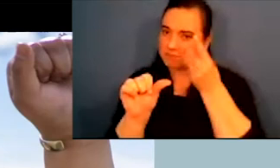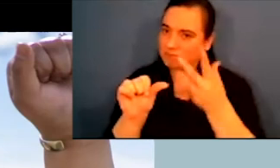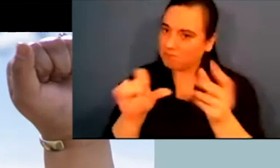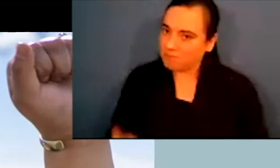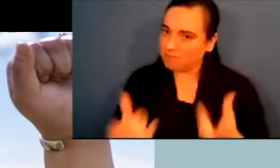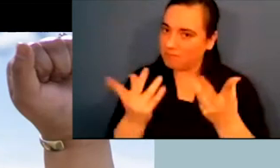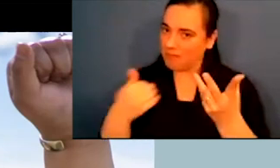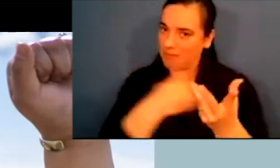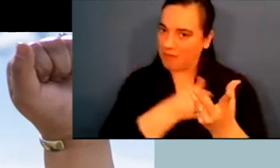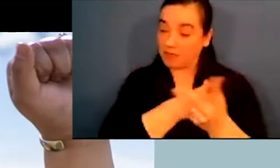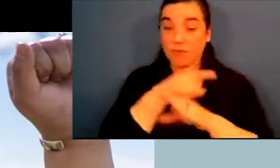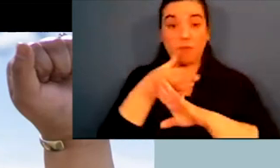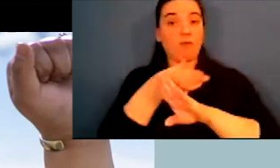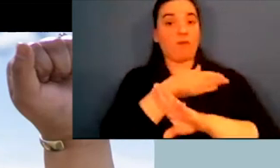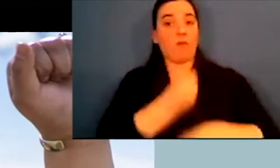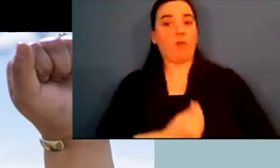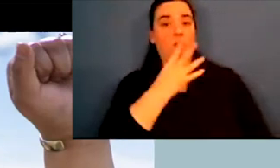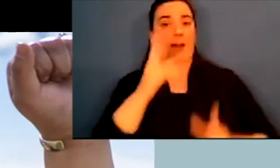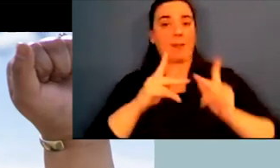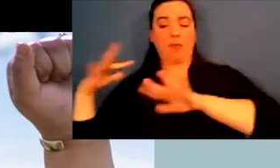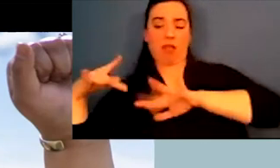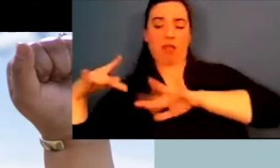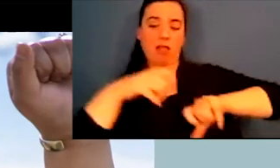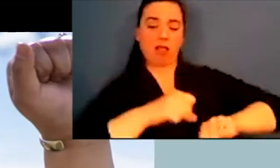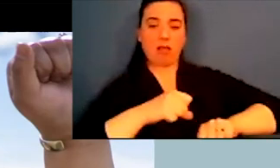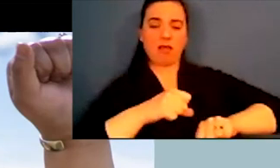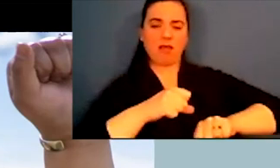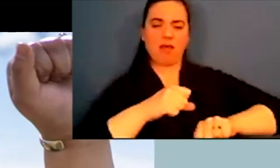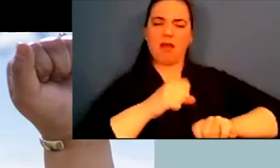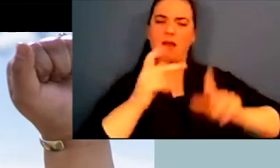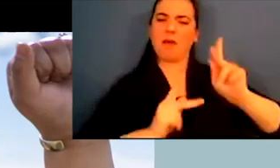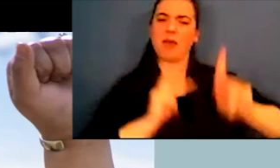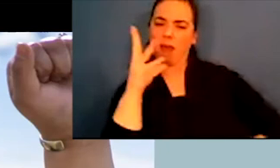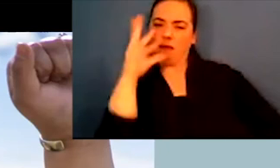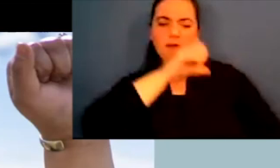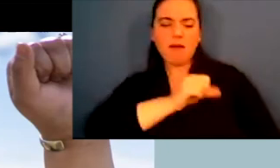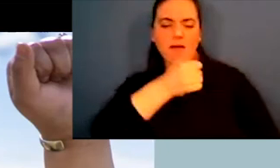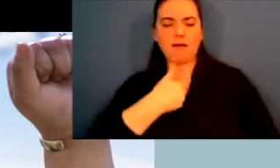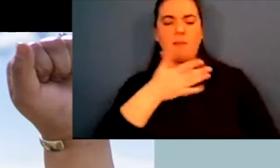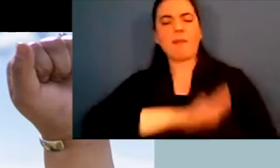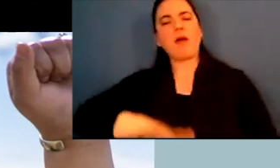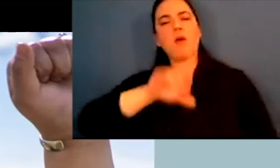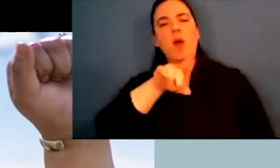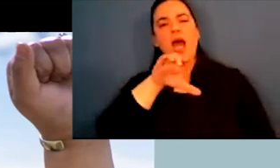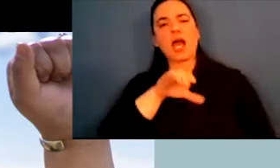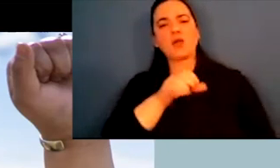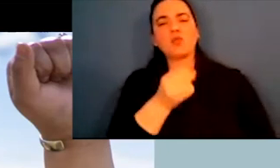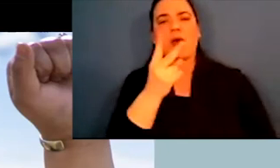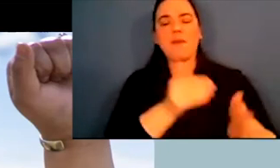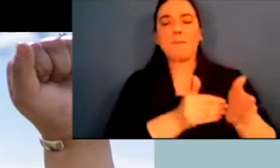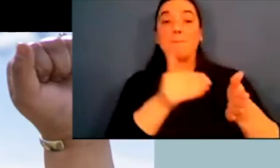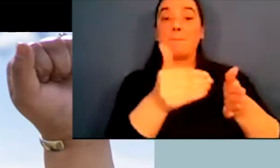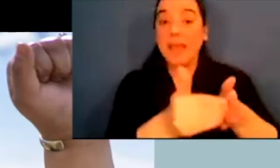So I want to start just by telling you how many of us there are so pre white invasion. There were estimates